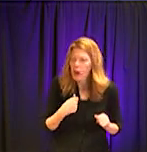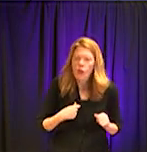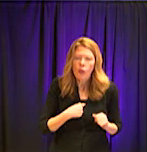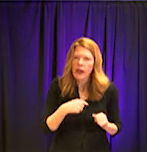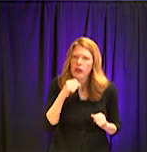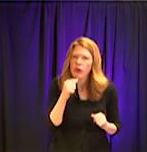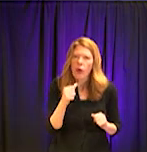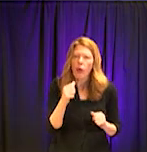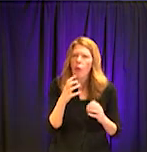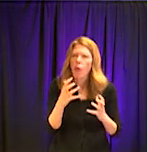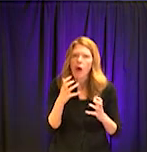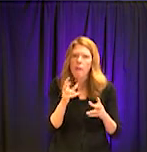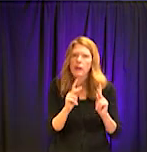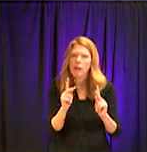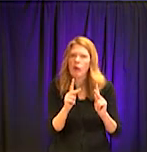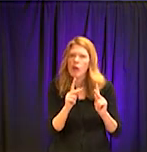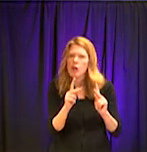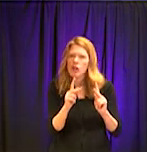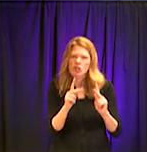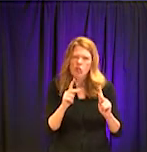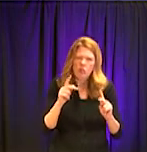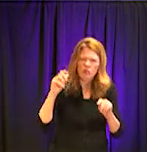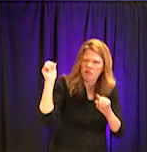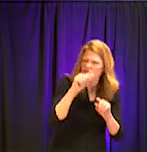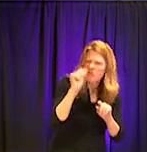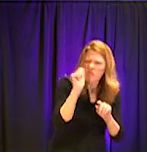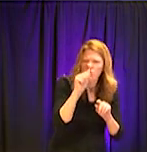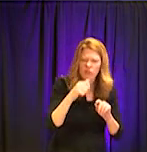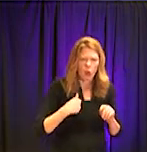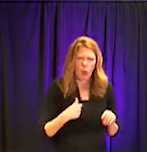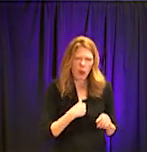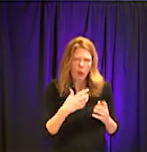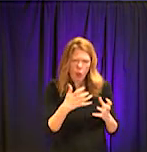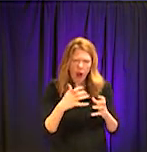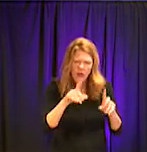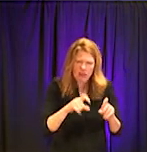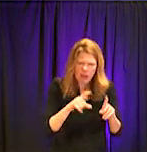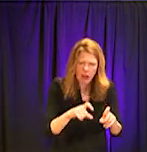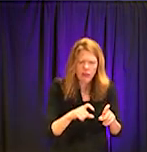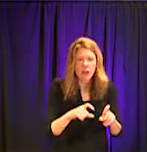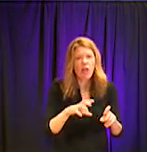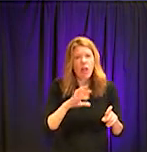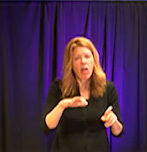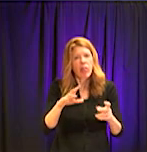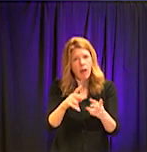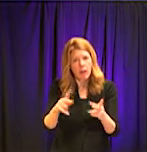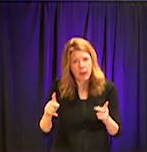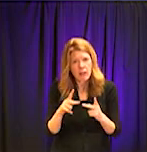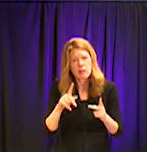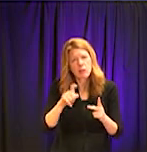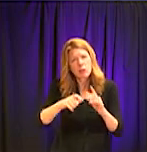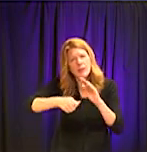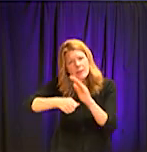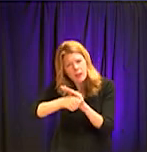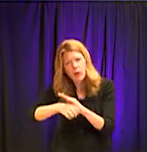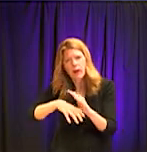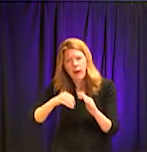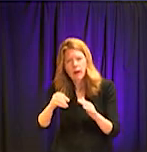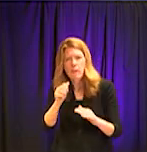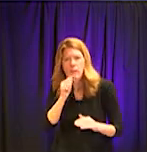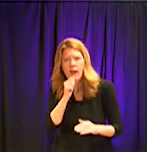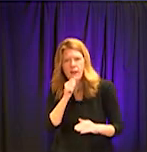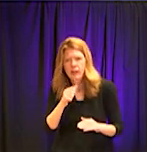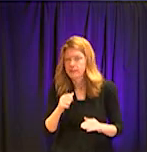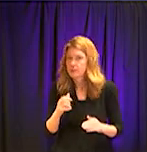want is people just walking up and demanding a test. And so these are supposed to be private secret places. And there's not